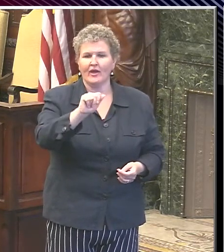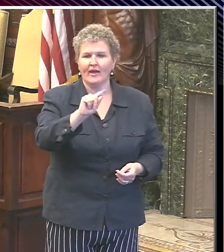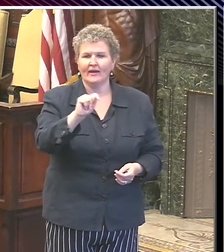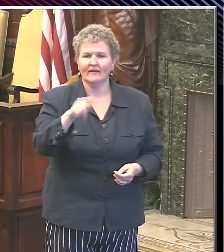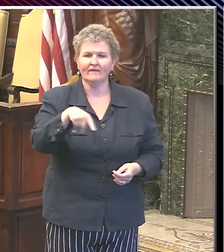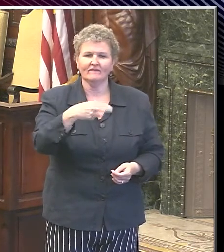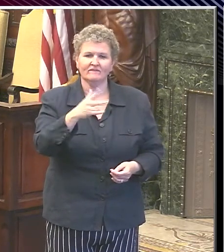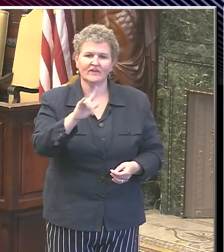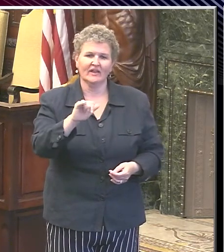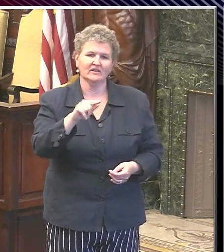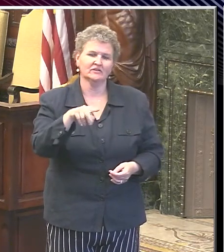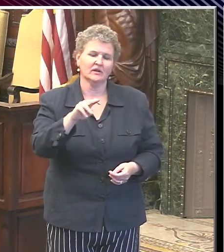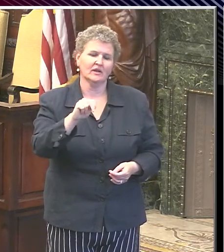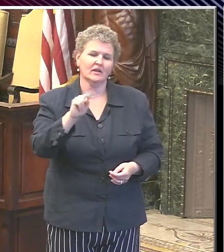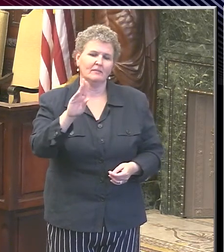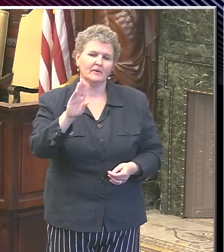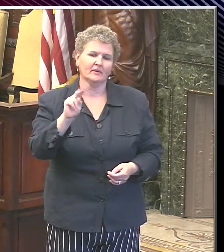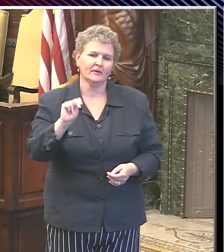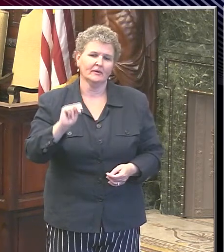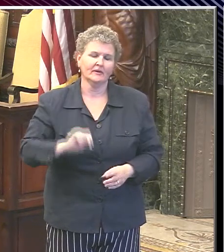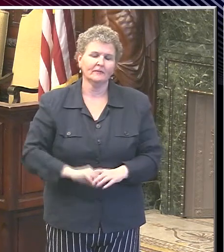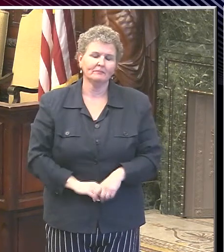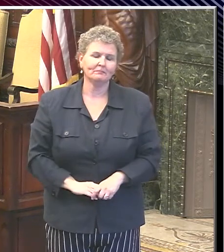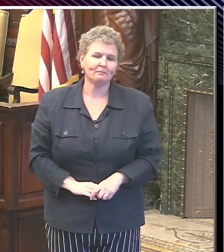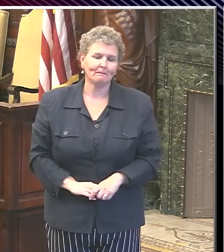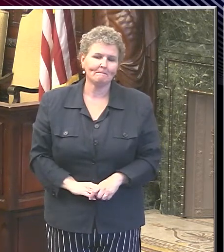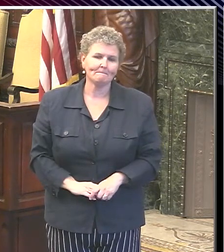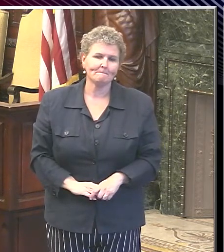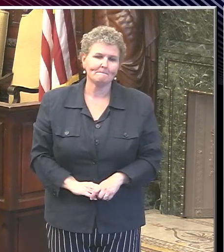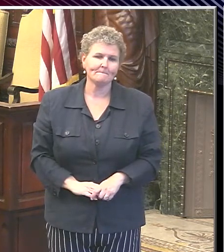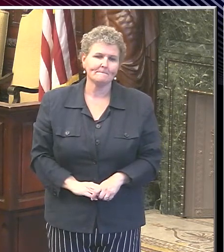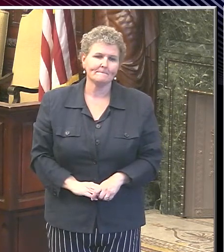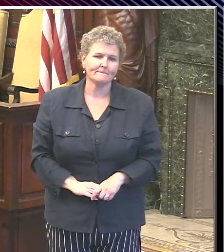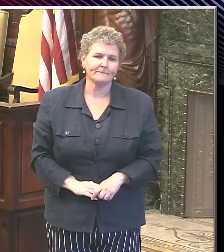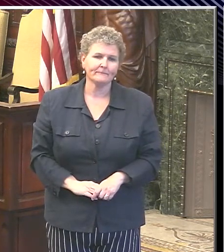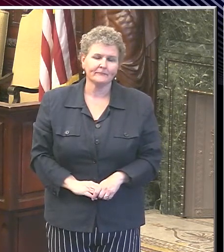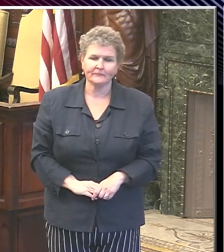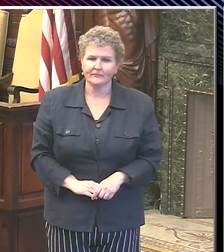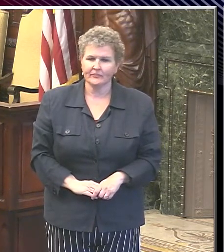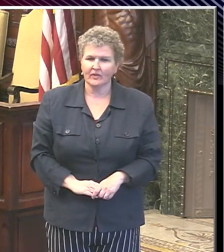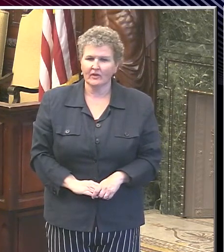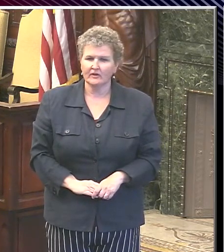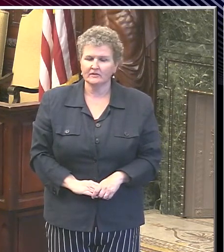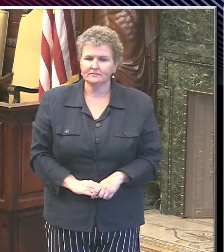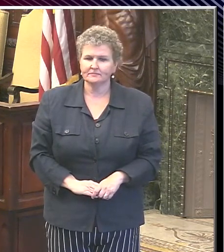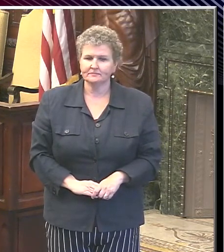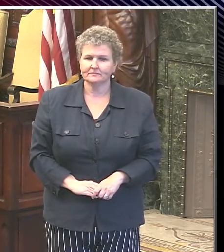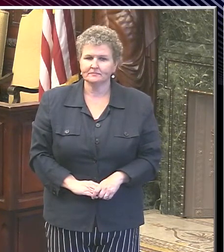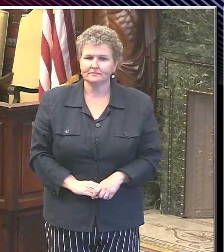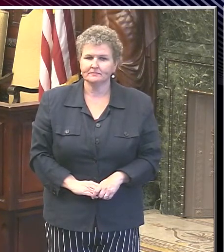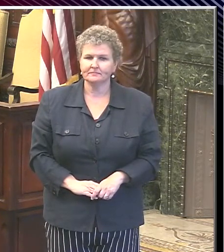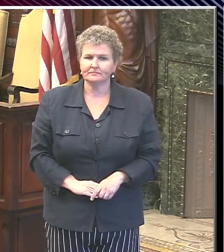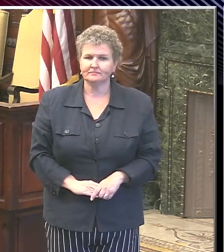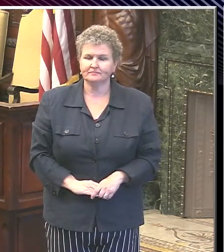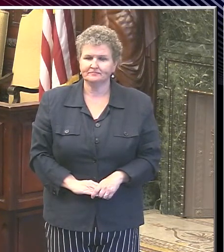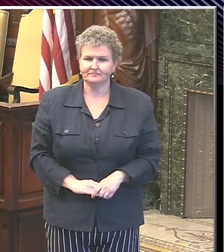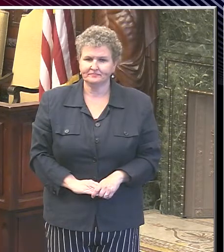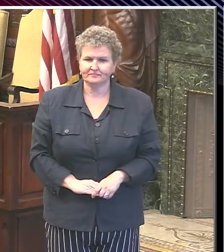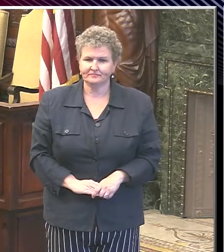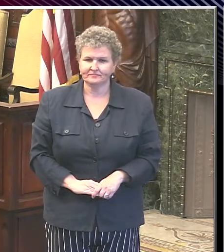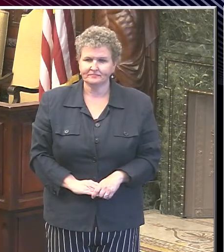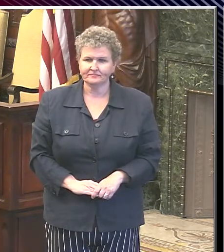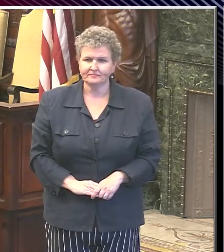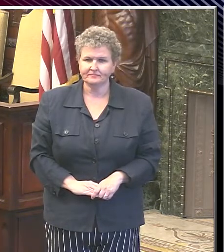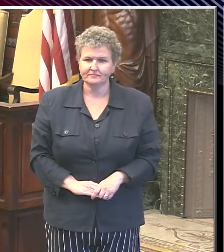Hey, Dr. Farley. Thank you for being available always. This question is really something that's bubbling up. I would consider it